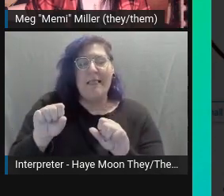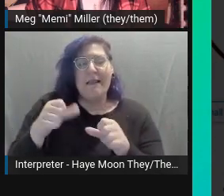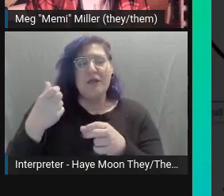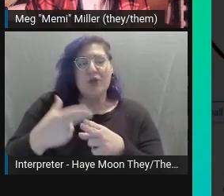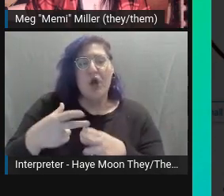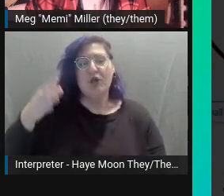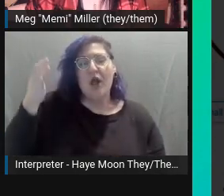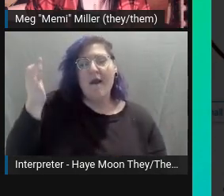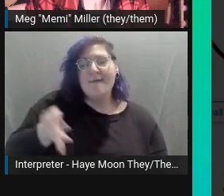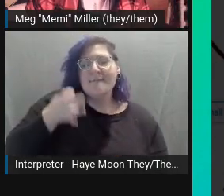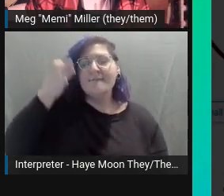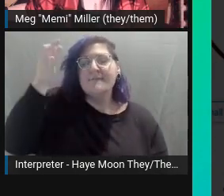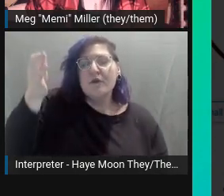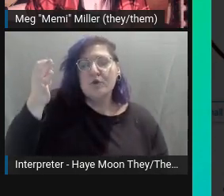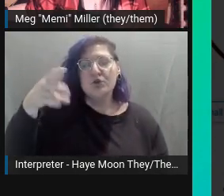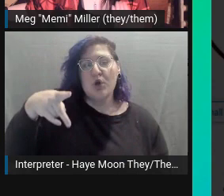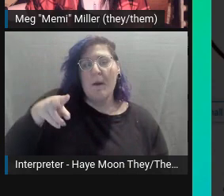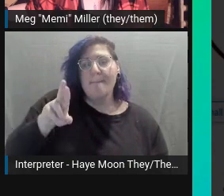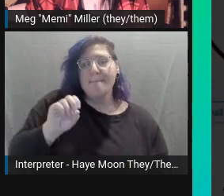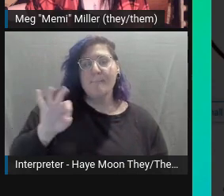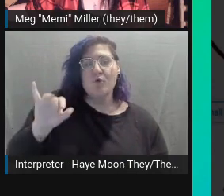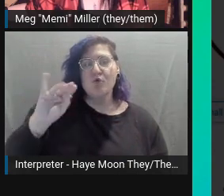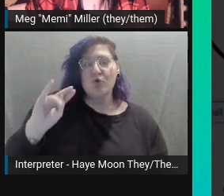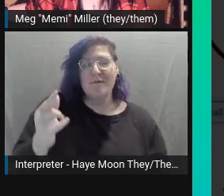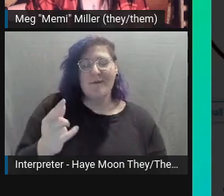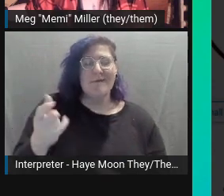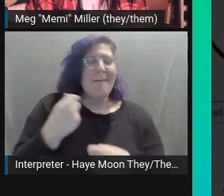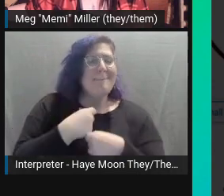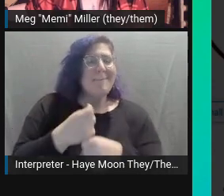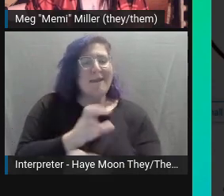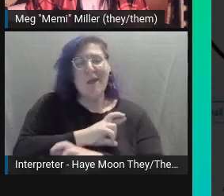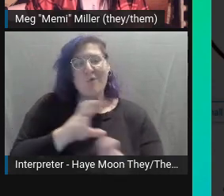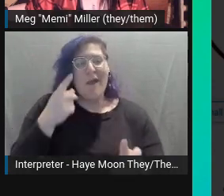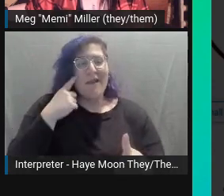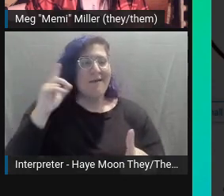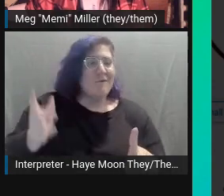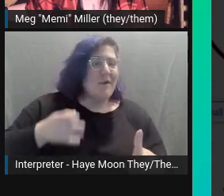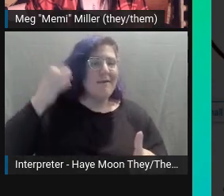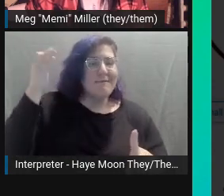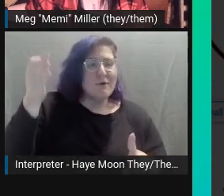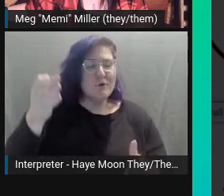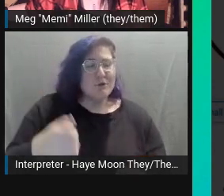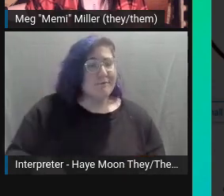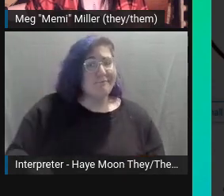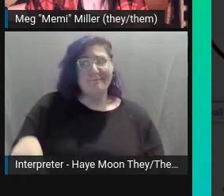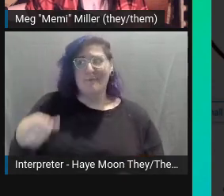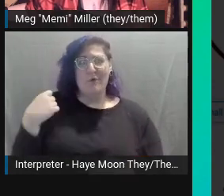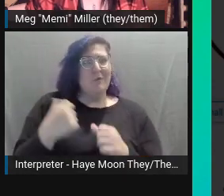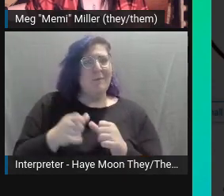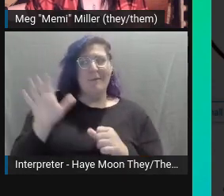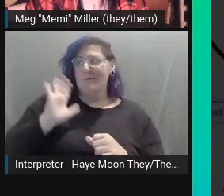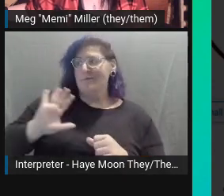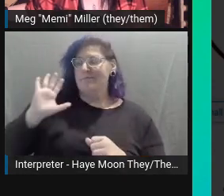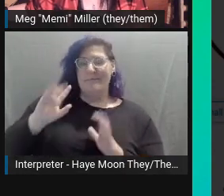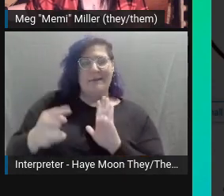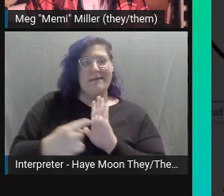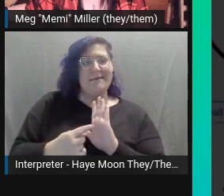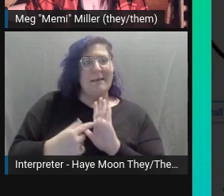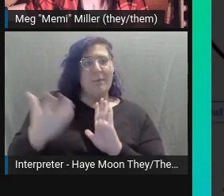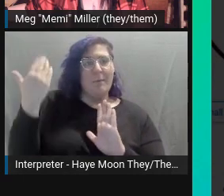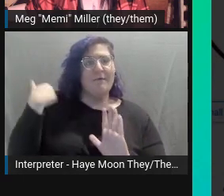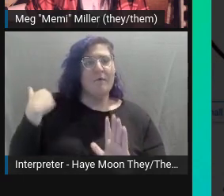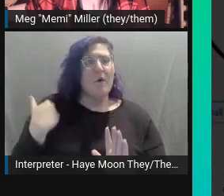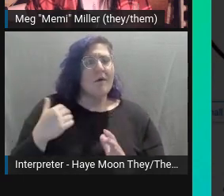Similar to an example we provided early on, how embarrassing would it be for a content creator to ignorantly disregard accessibility and deem it